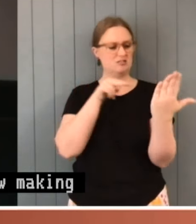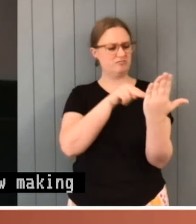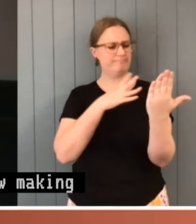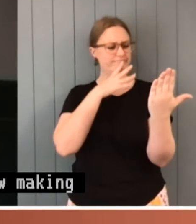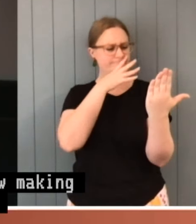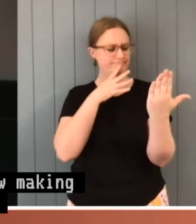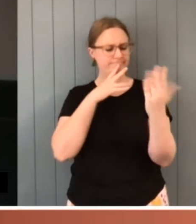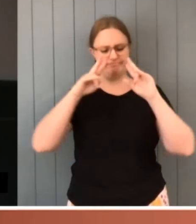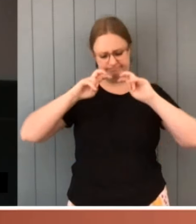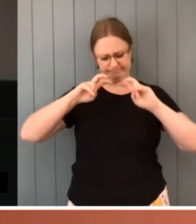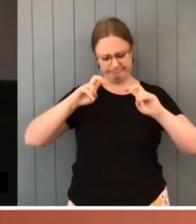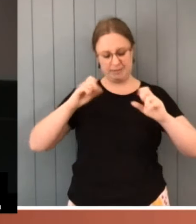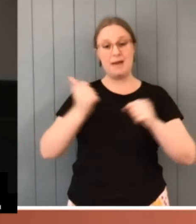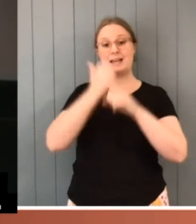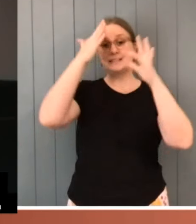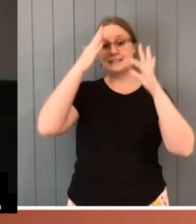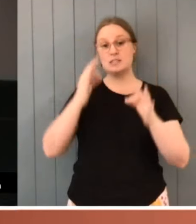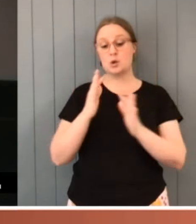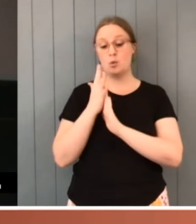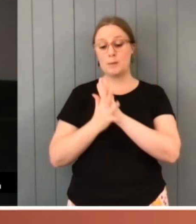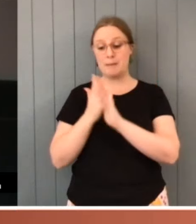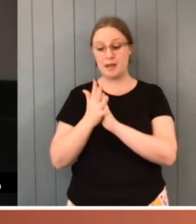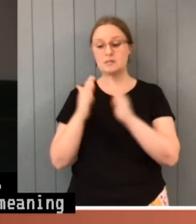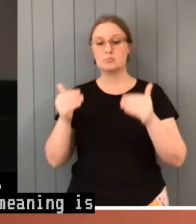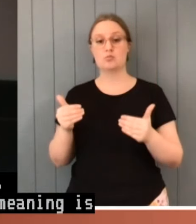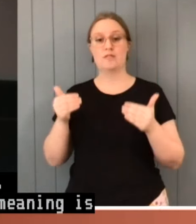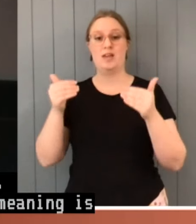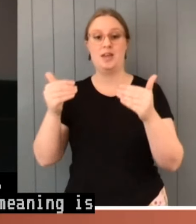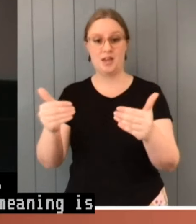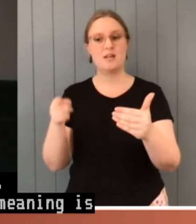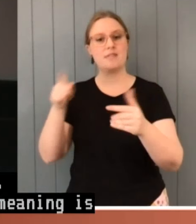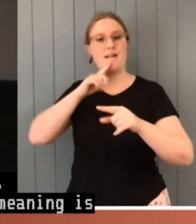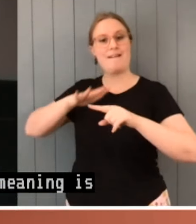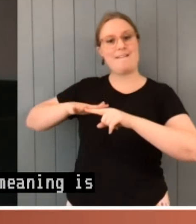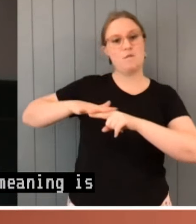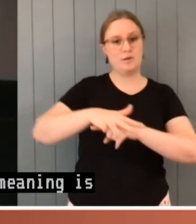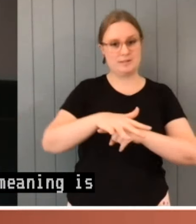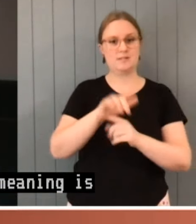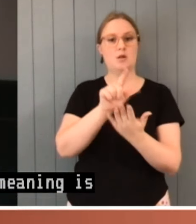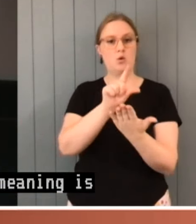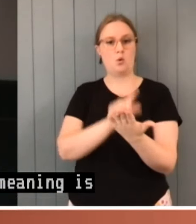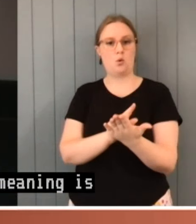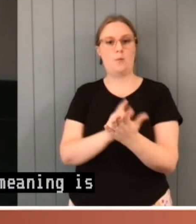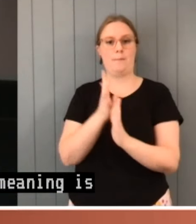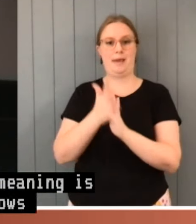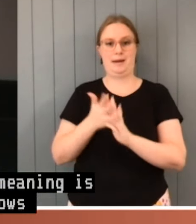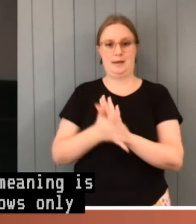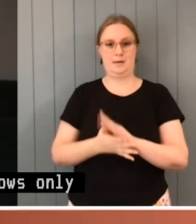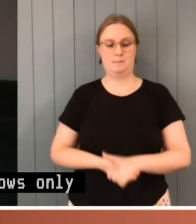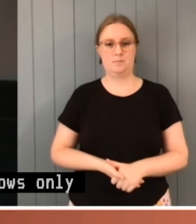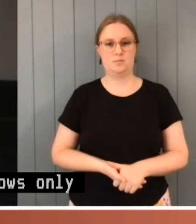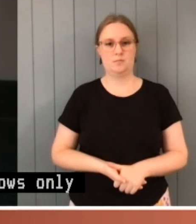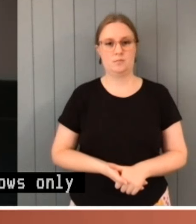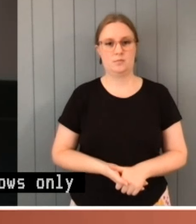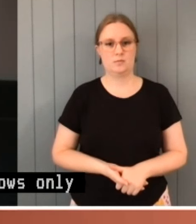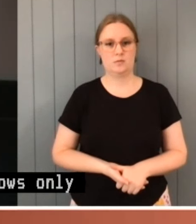of course, the meaning is clear and the language allows only one reading. The rules, of course, which they apply to the